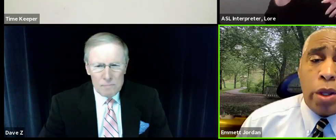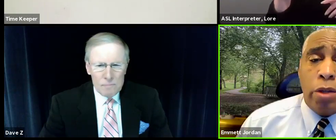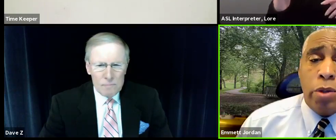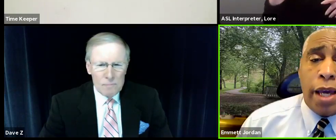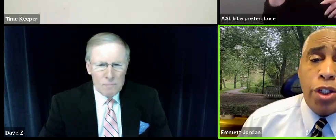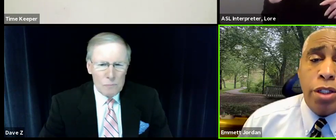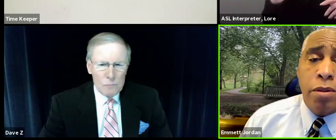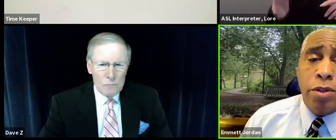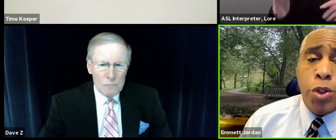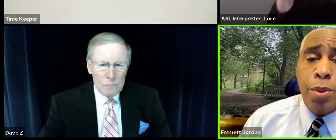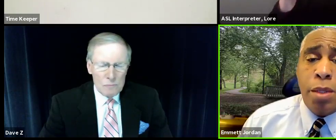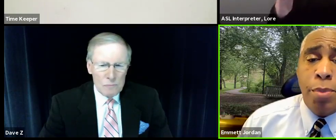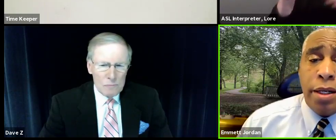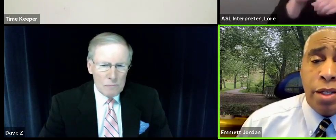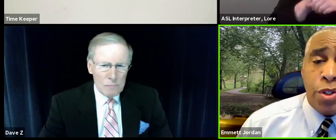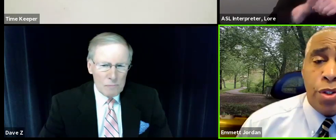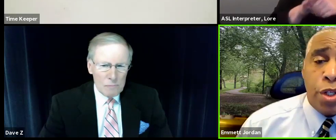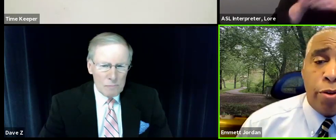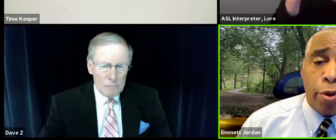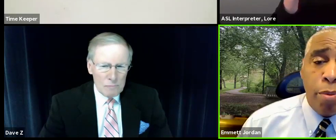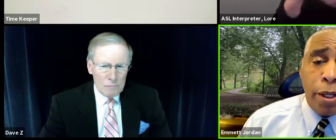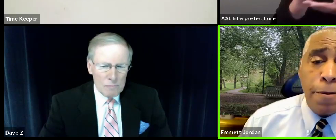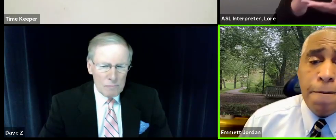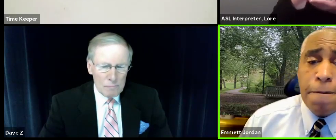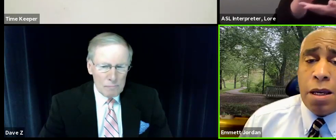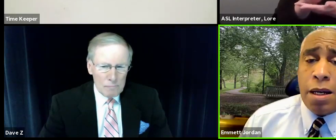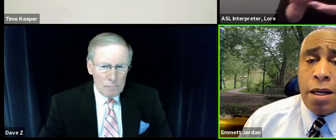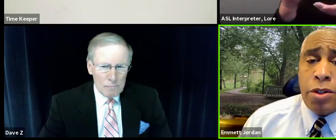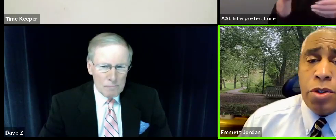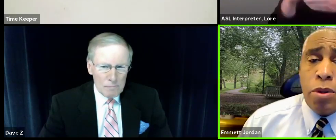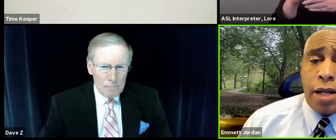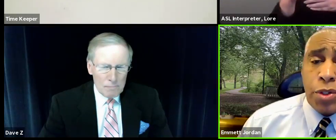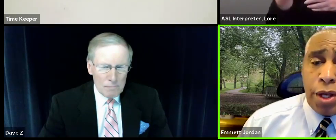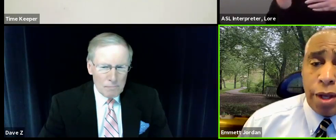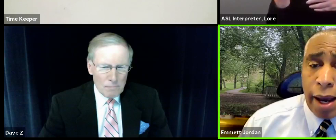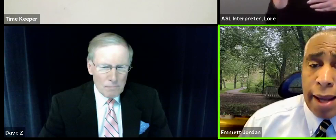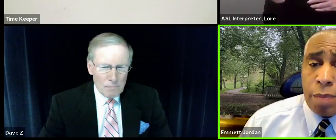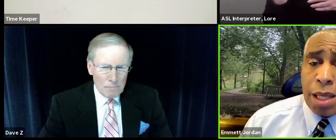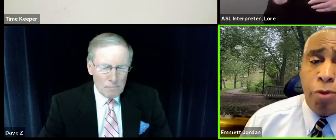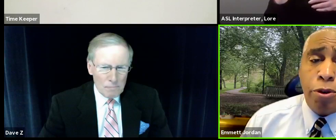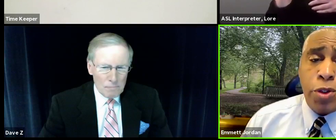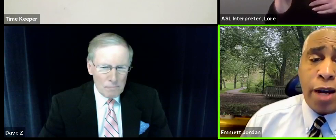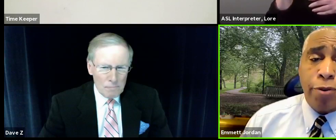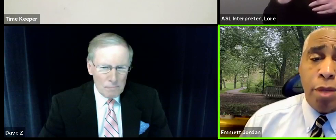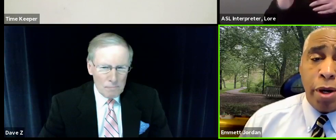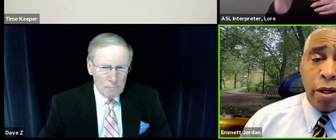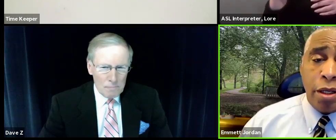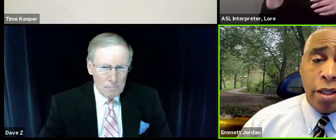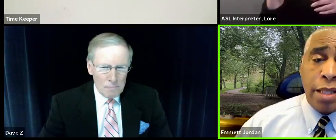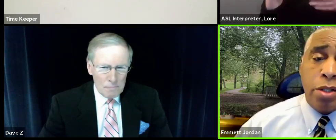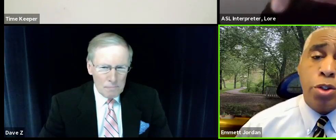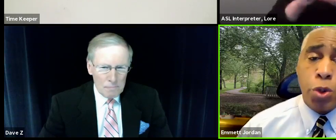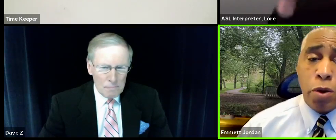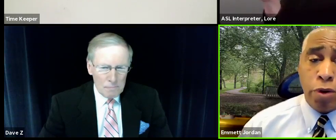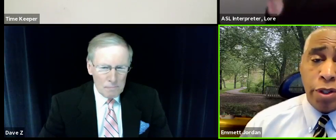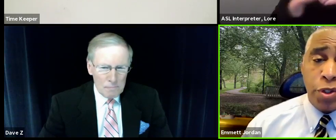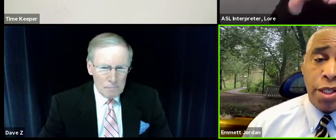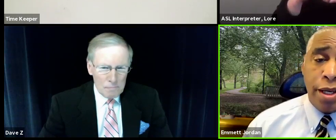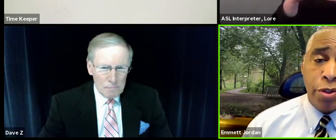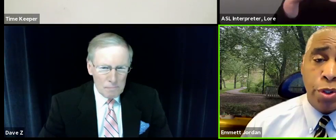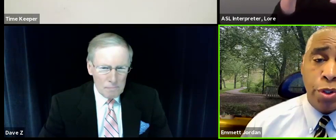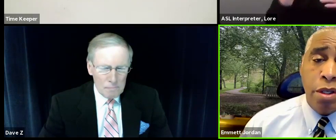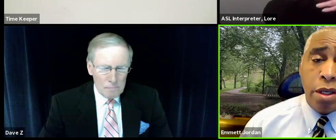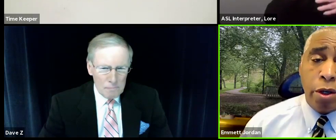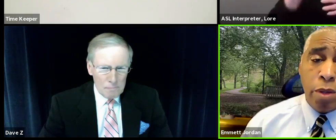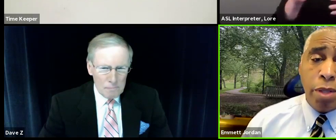It's a great location and so many amenities in the city of Greenbelt. In 2009, I became the first African-American elected to serve on the